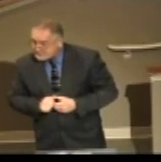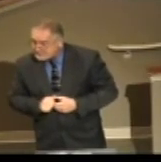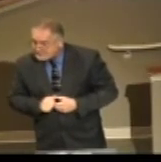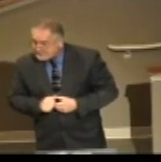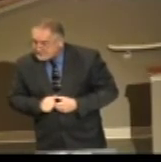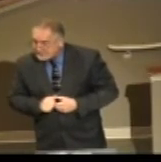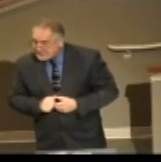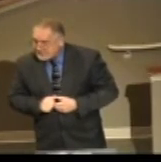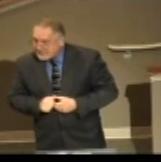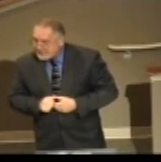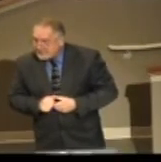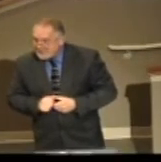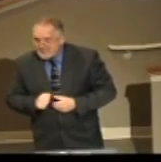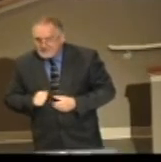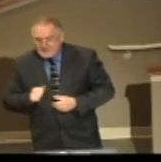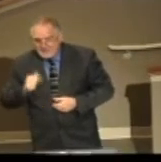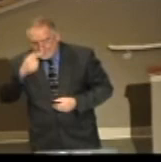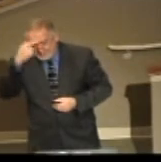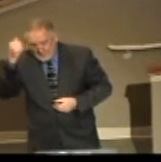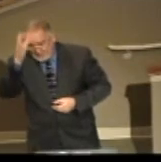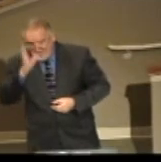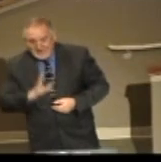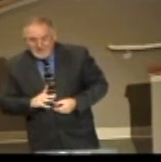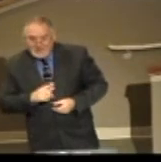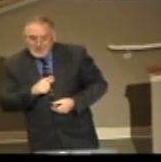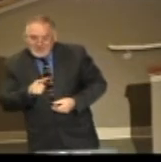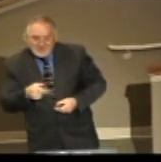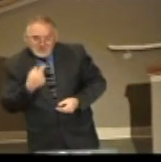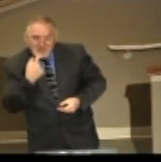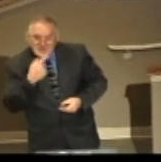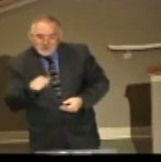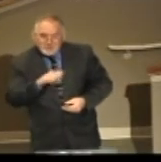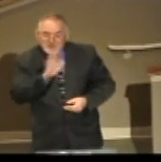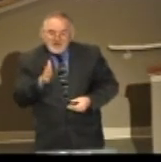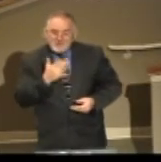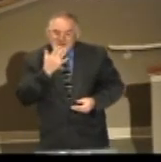He said, the old preacher said, you ain't never tasted by Jesus either.